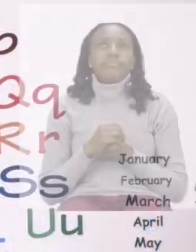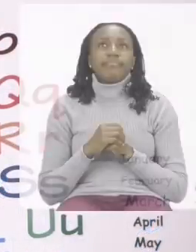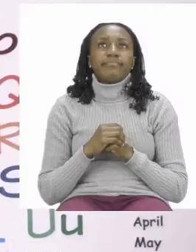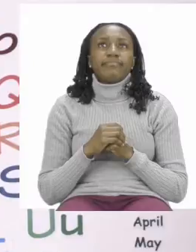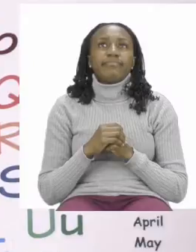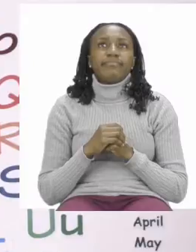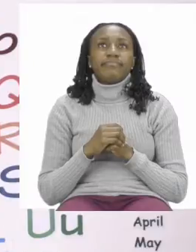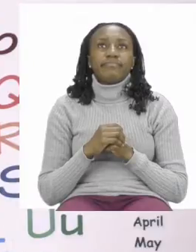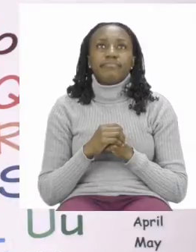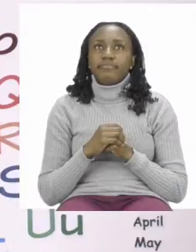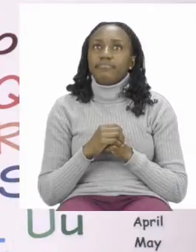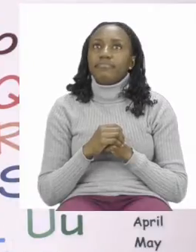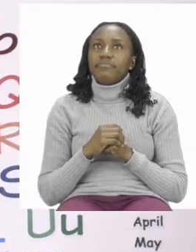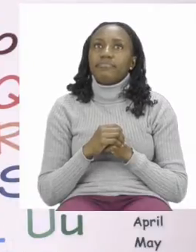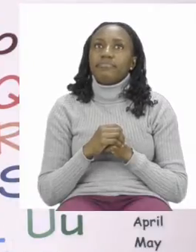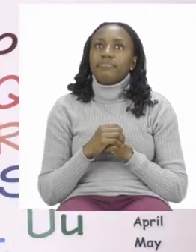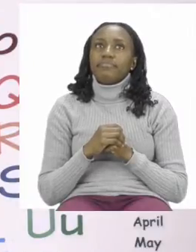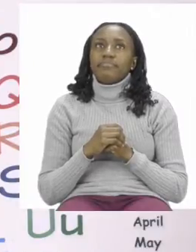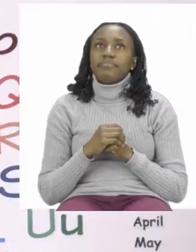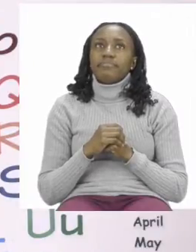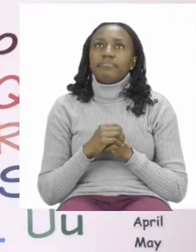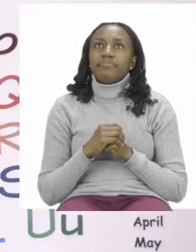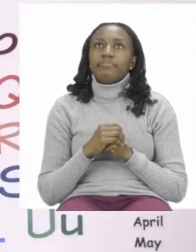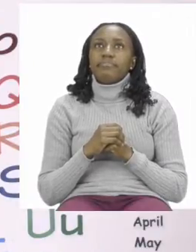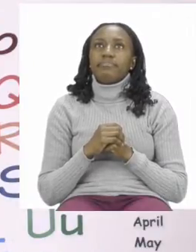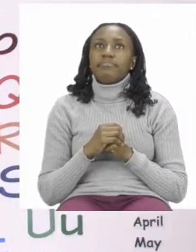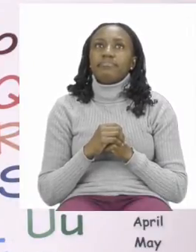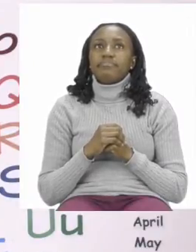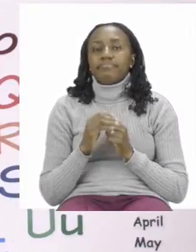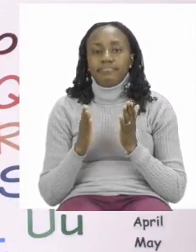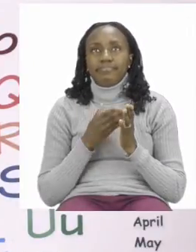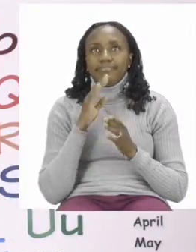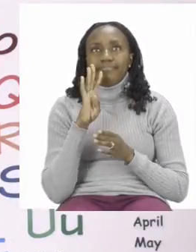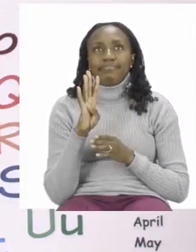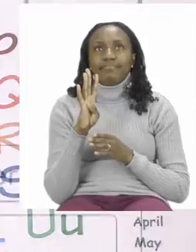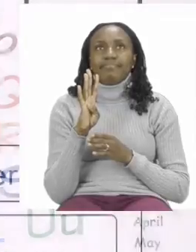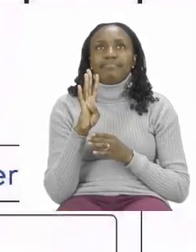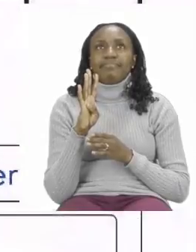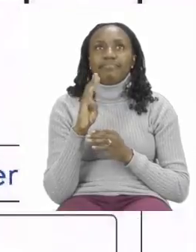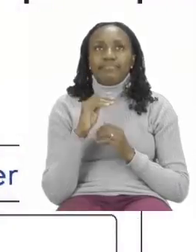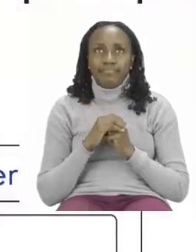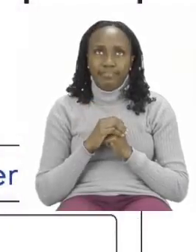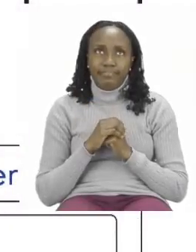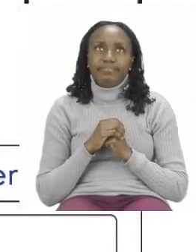Now let's continue our lesson boys and girls by going to page four. On page four we are going to be